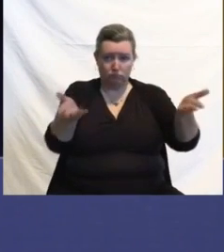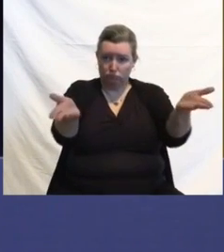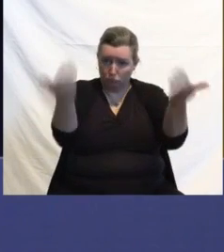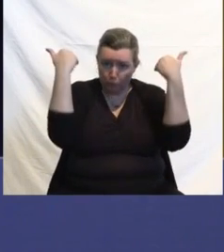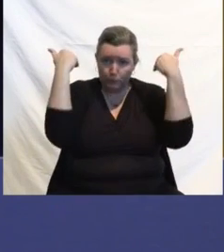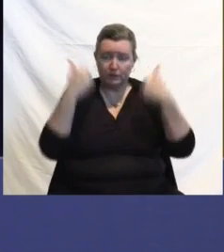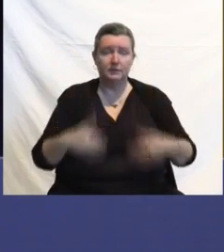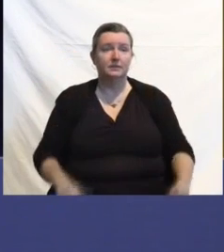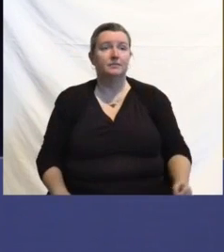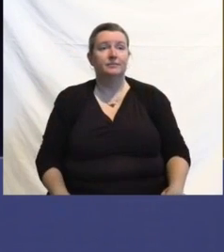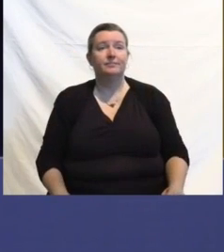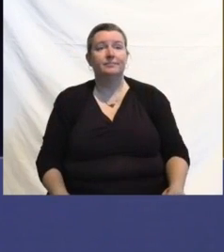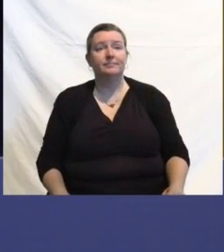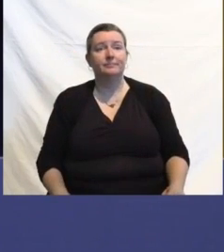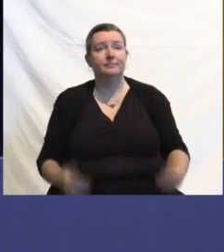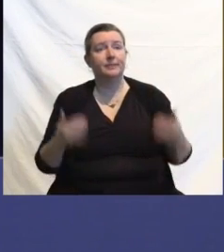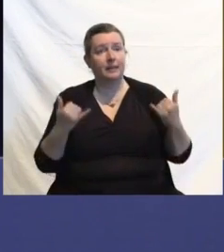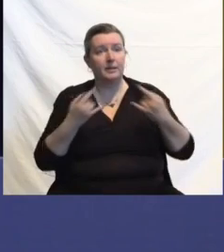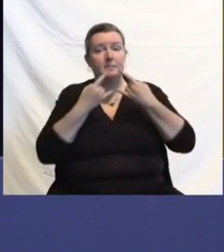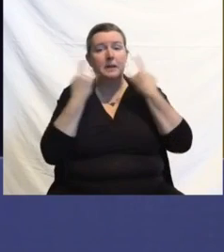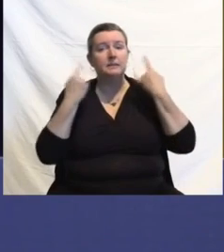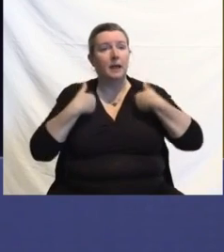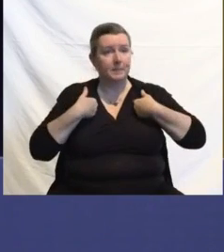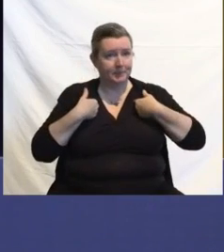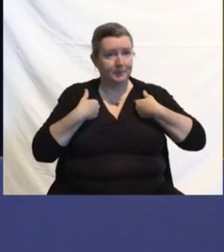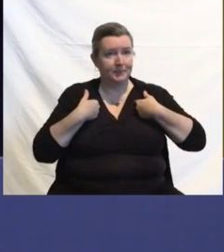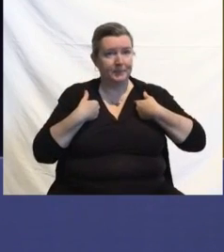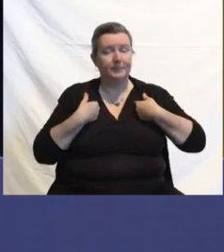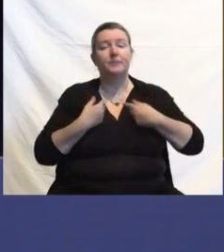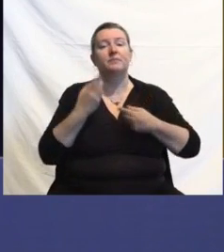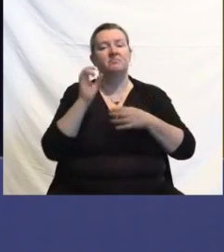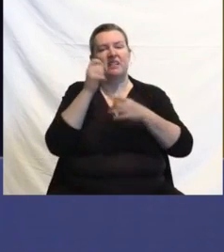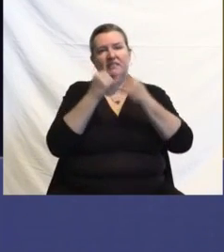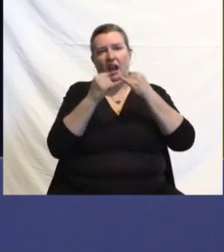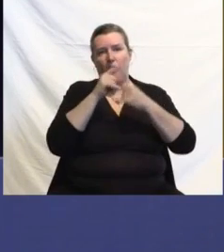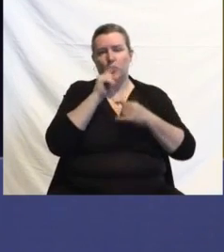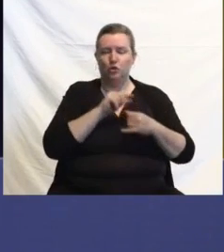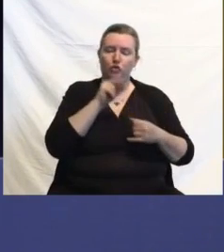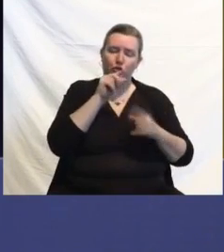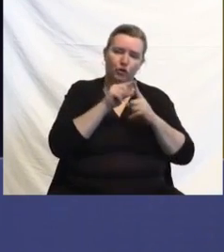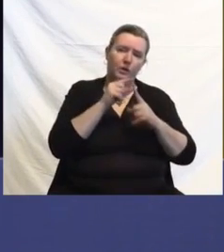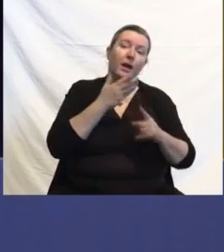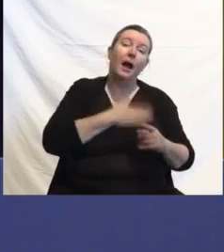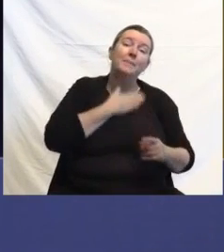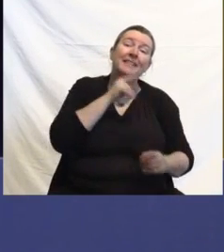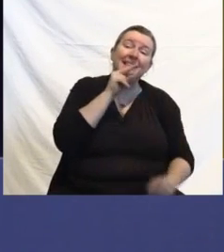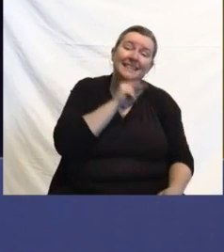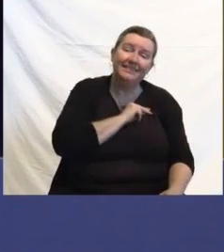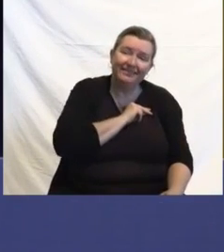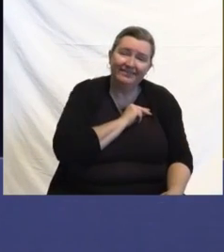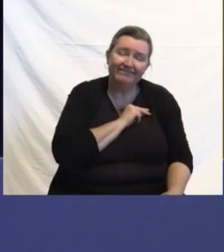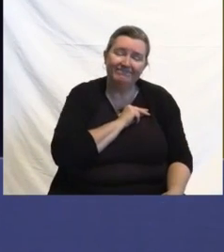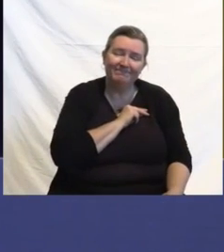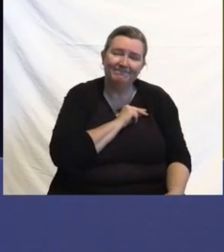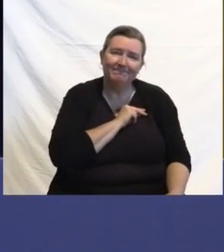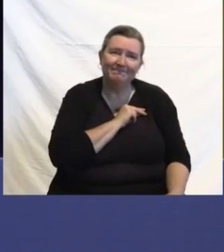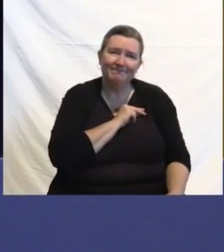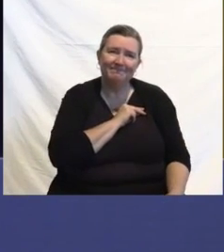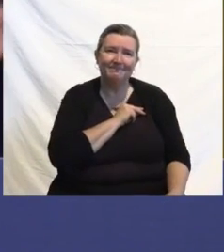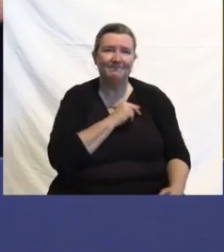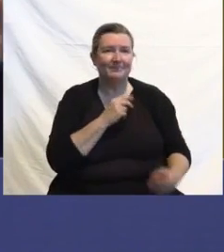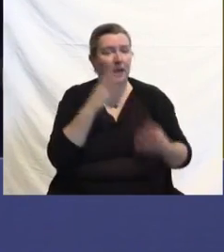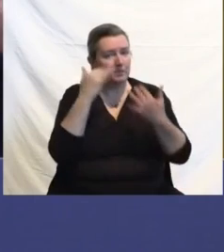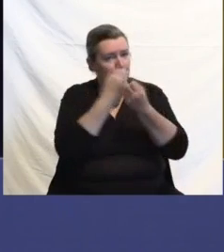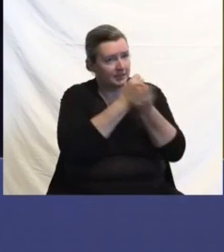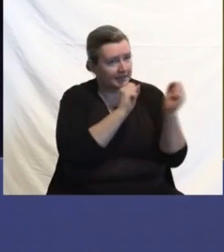So let's mask up in just a couple of final words. Happy Thanksgiving, everybody. Please celebrate it safely and responsibly. Have some fun.